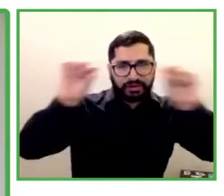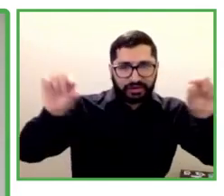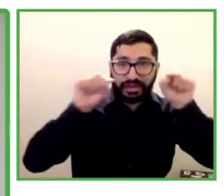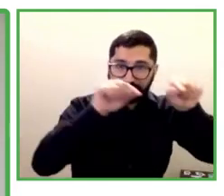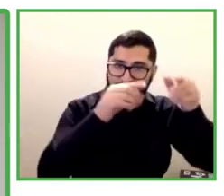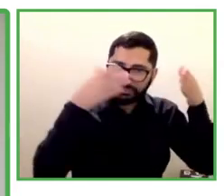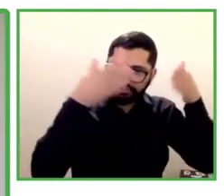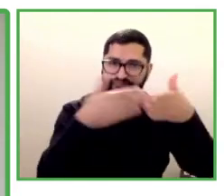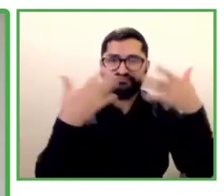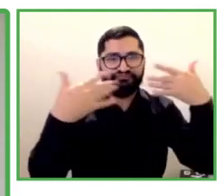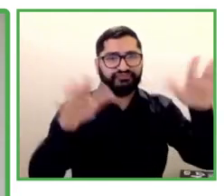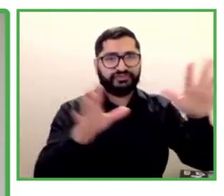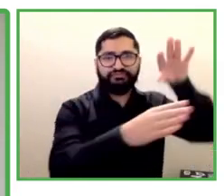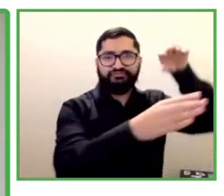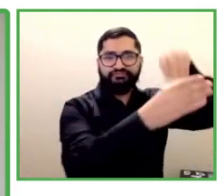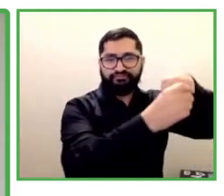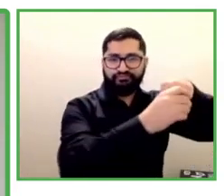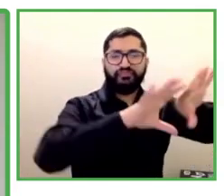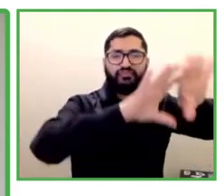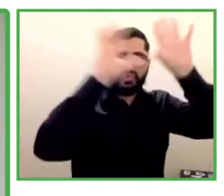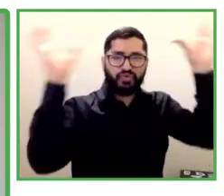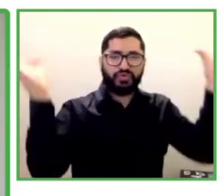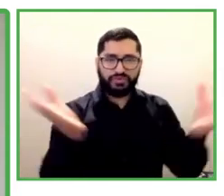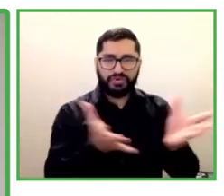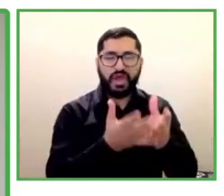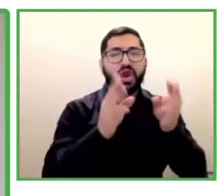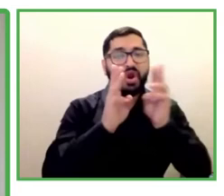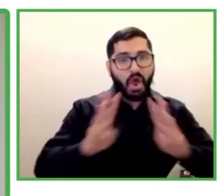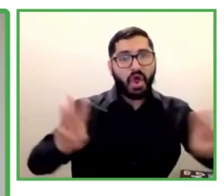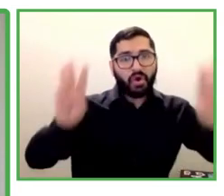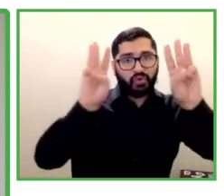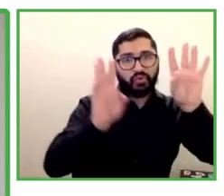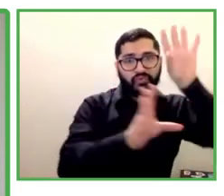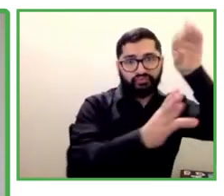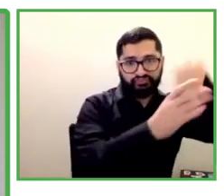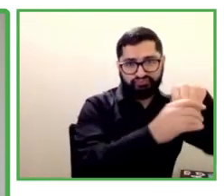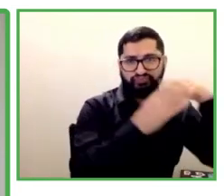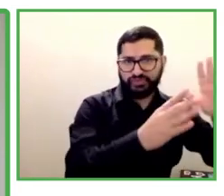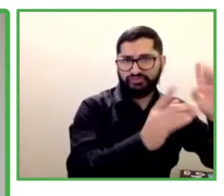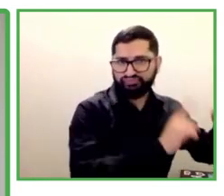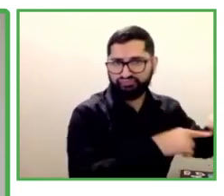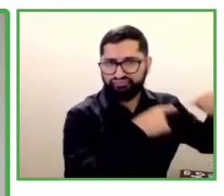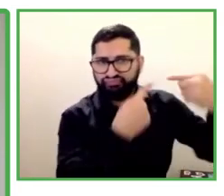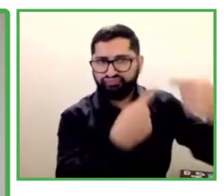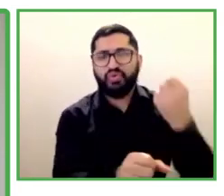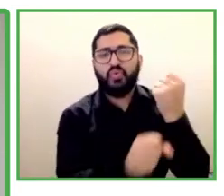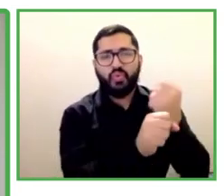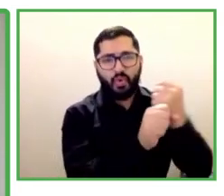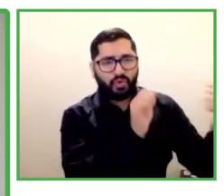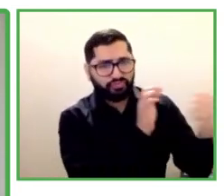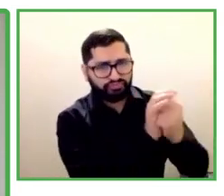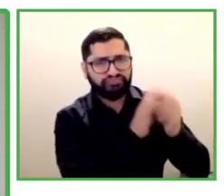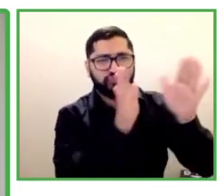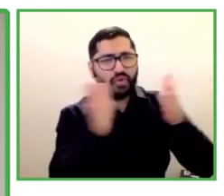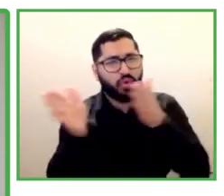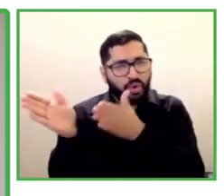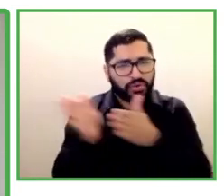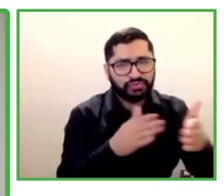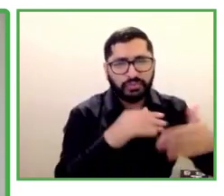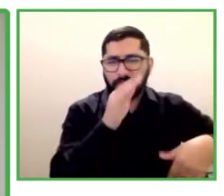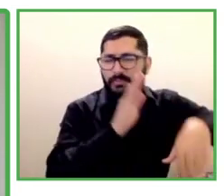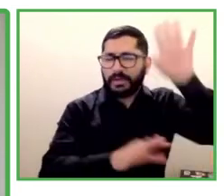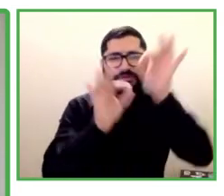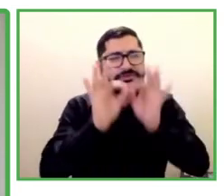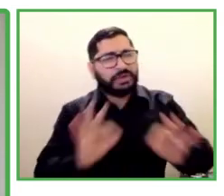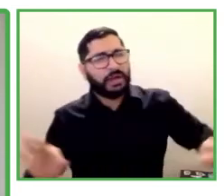This work has won the highest national and international awards, the most recent being Asia winner for MIT's